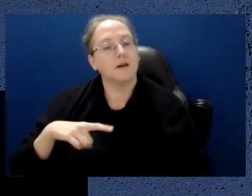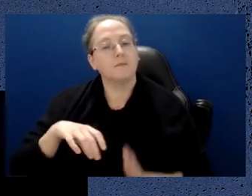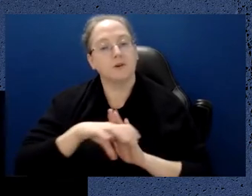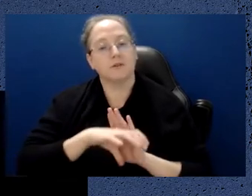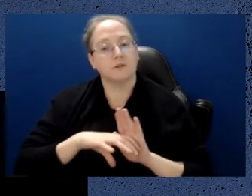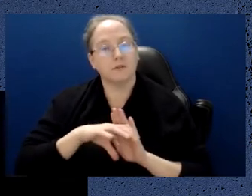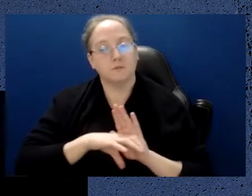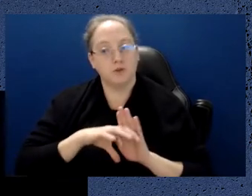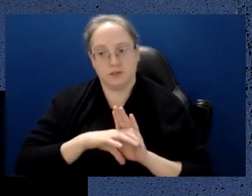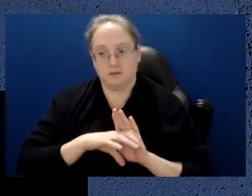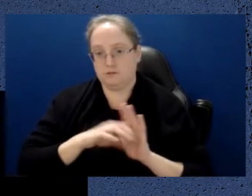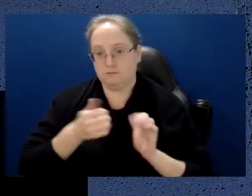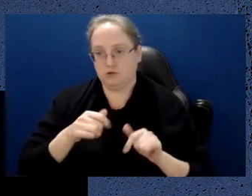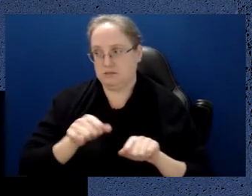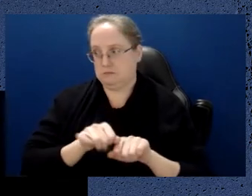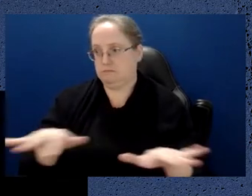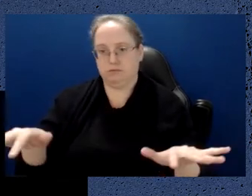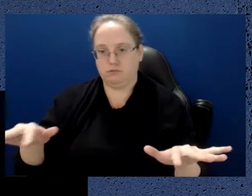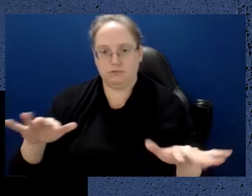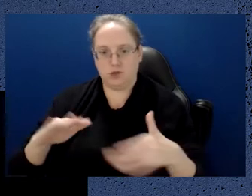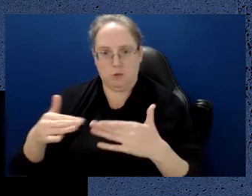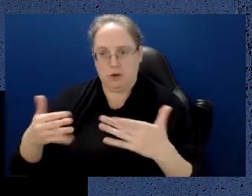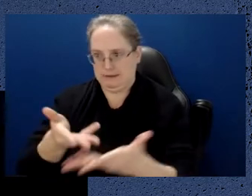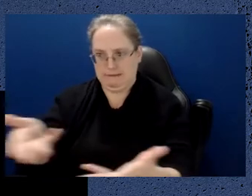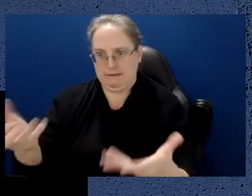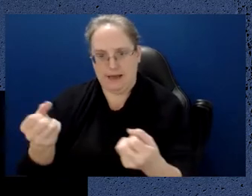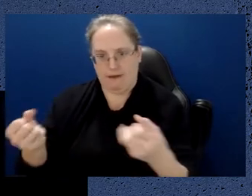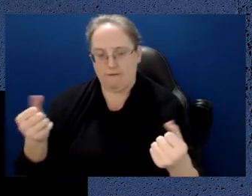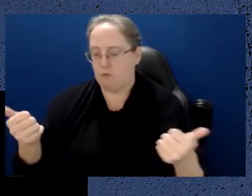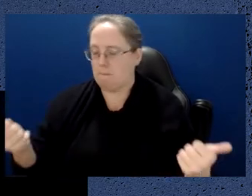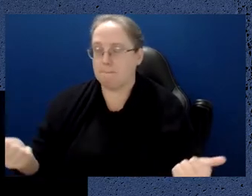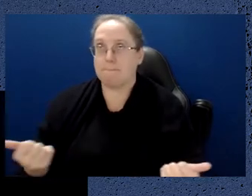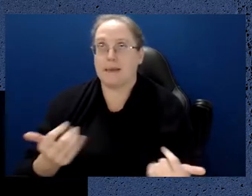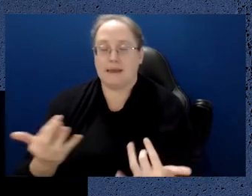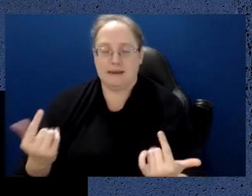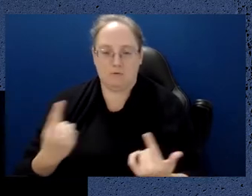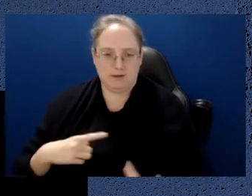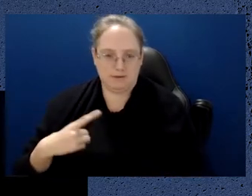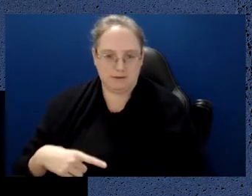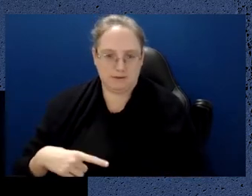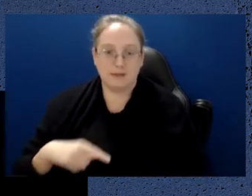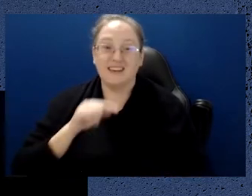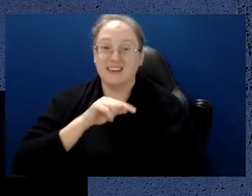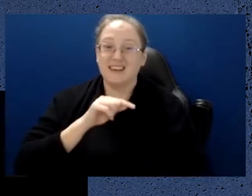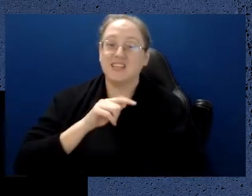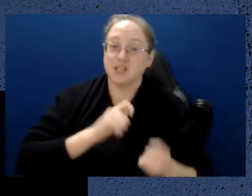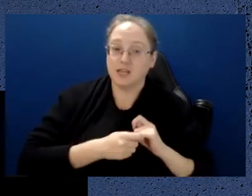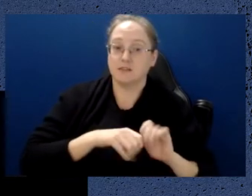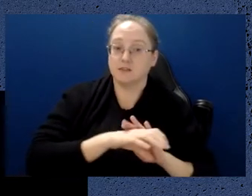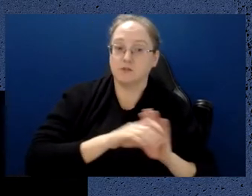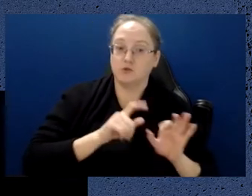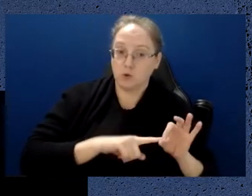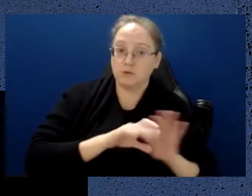areas of society, that's obviously going to be quite far reaching. I'll talk about that in a little bit.